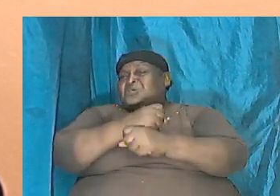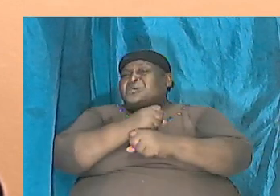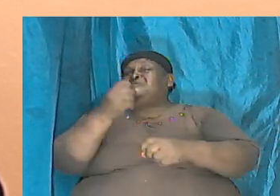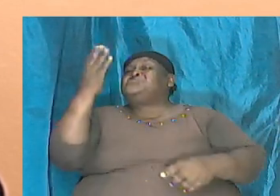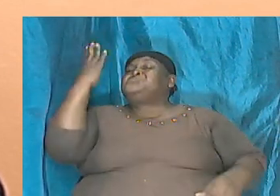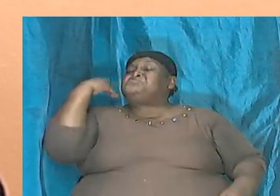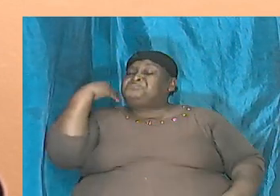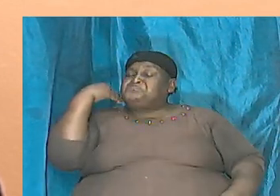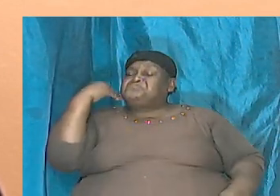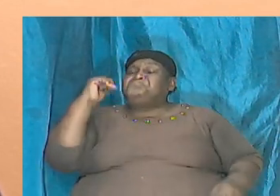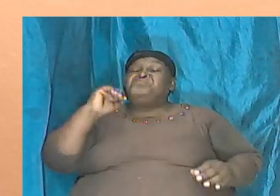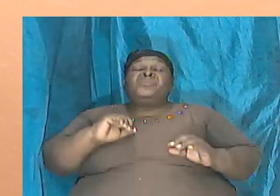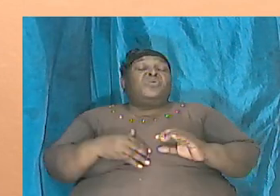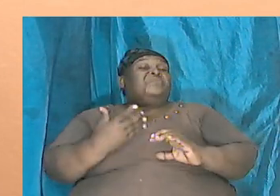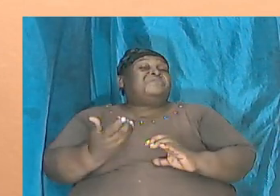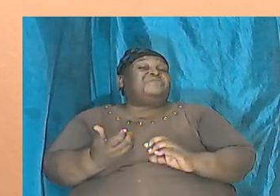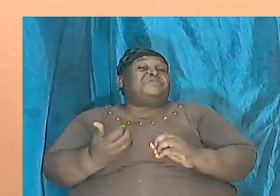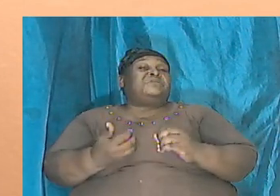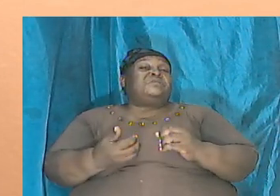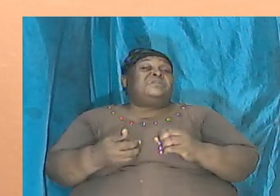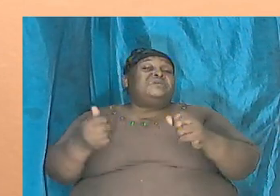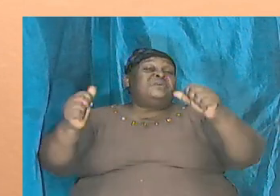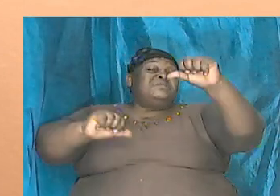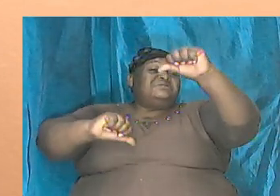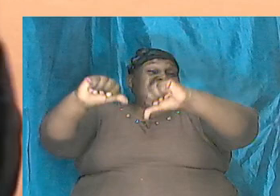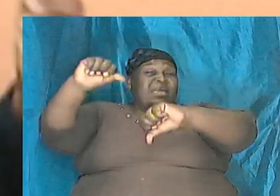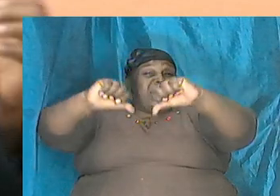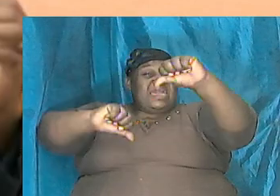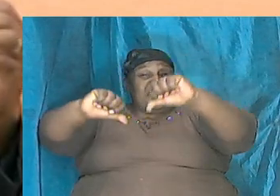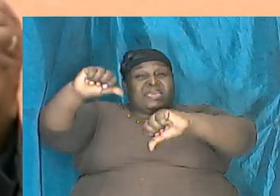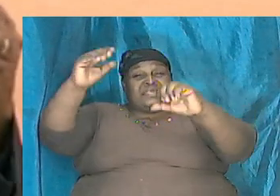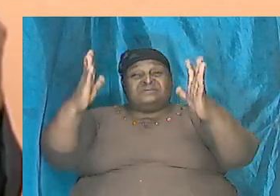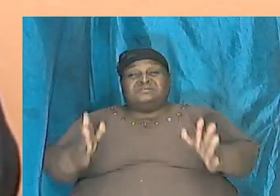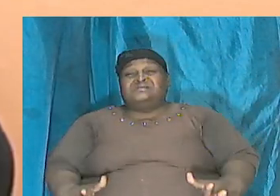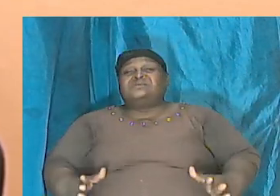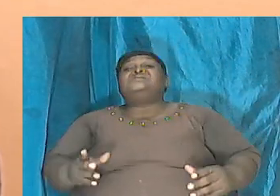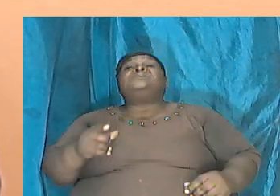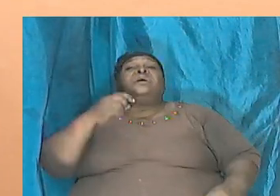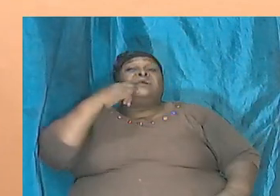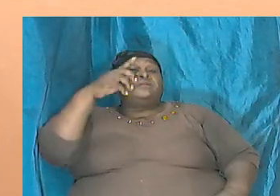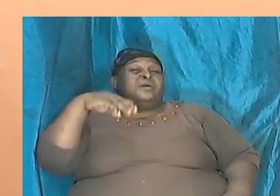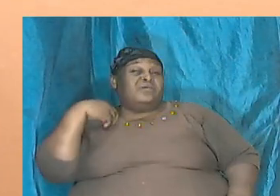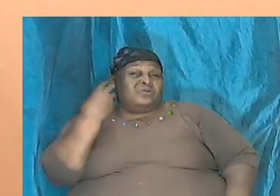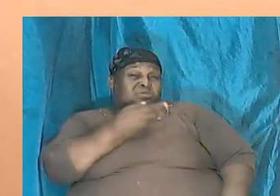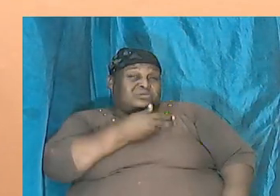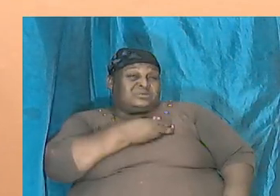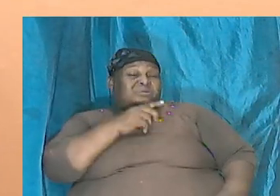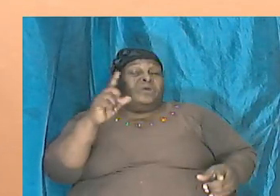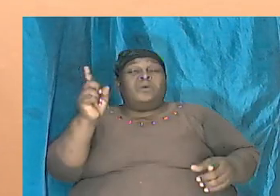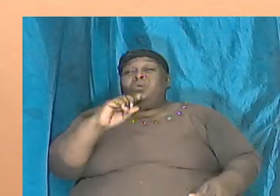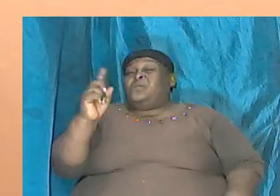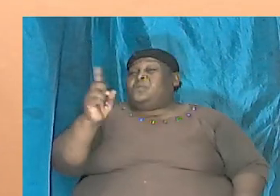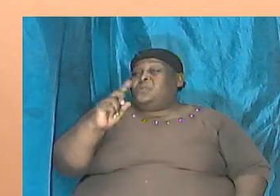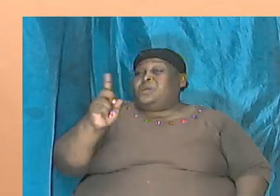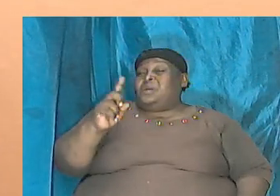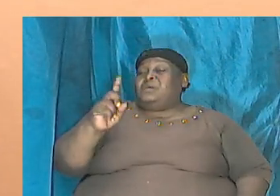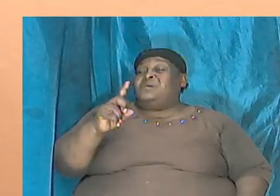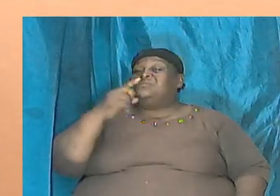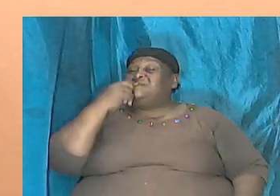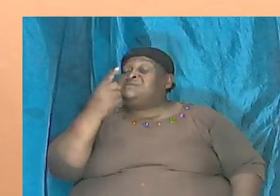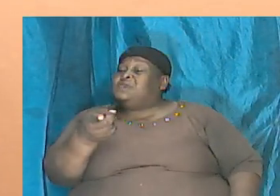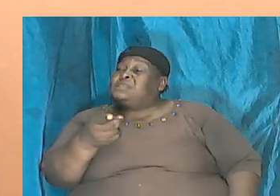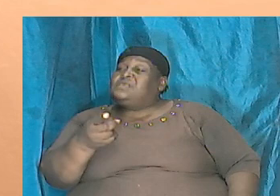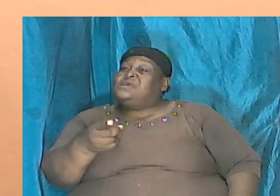However, scientists tell us that whereas we are suggesting